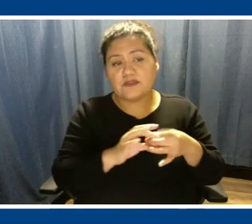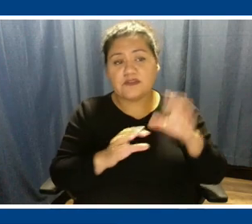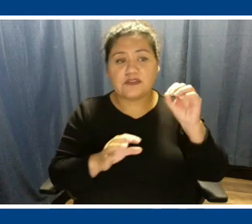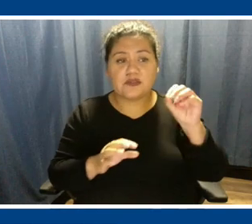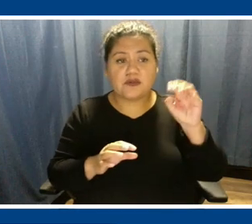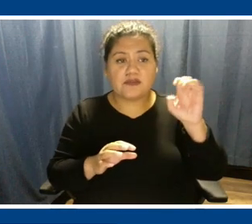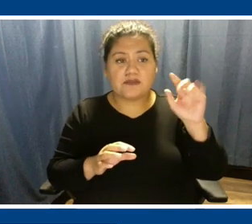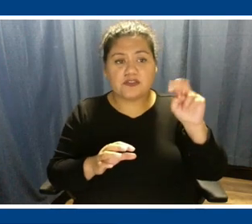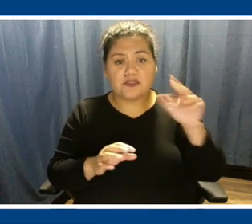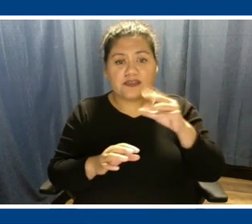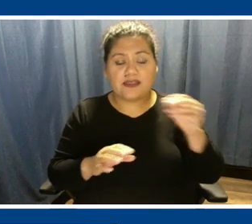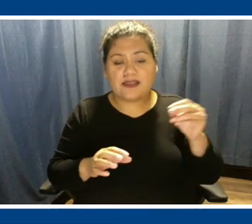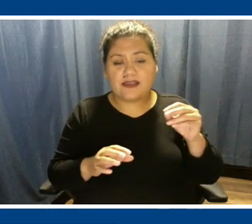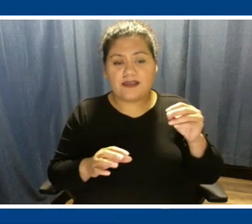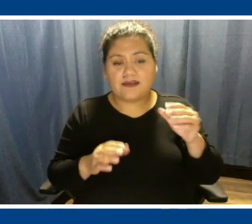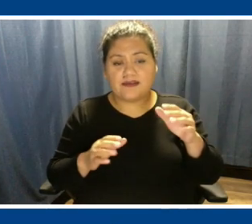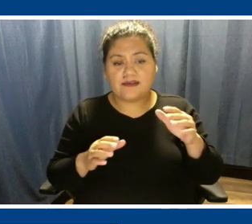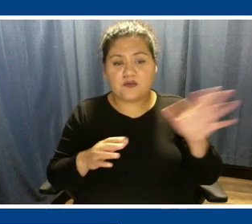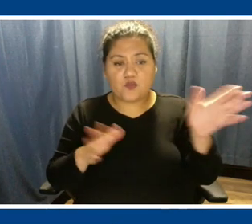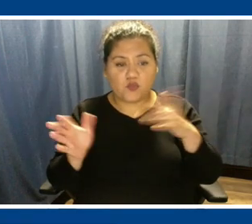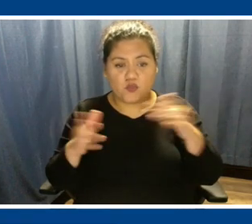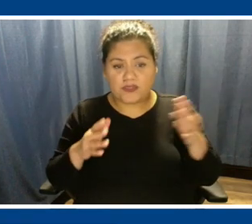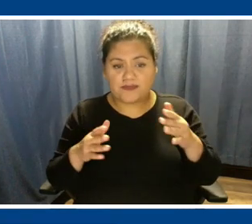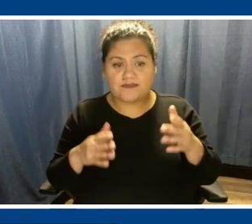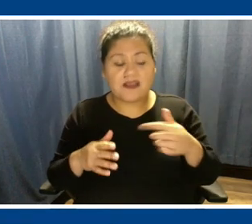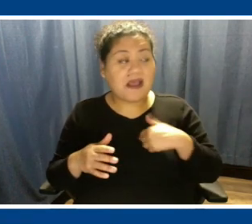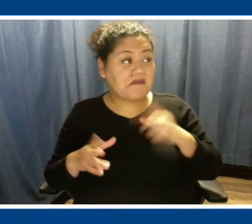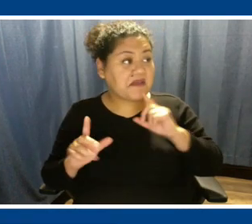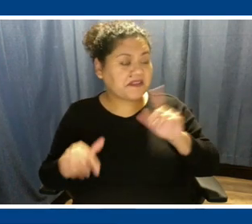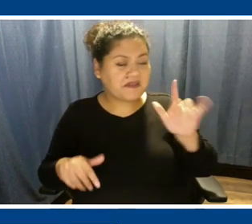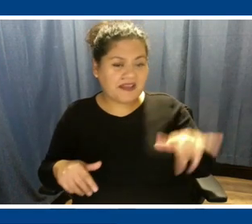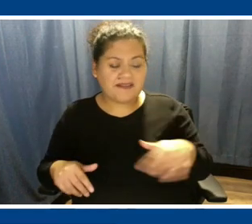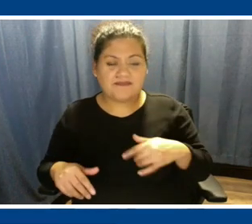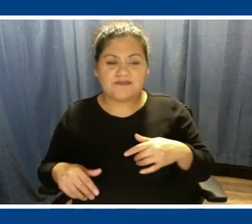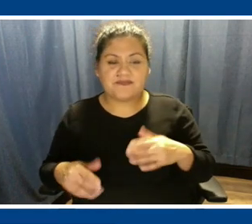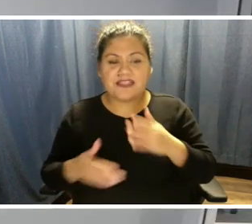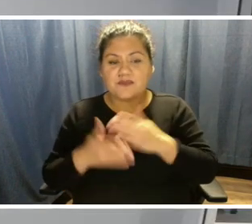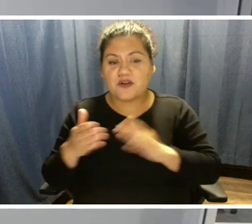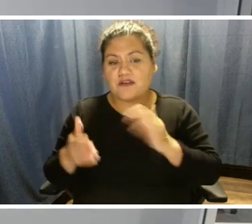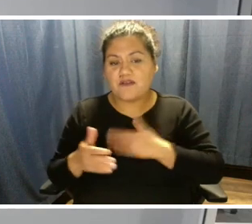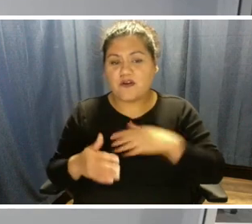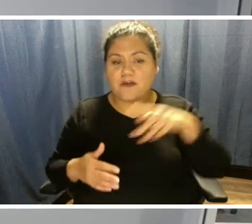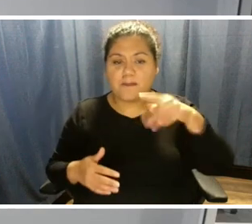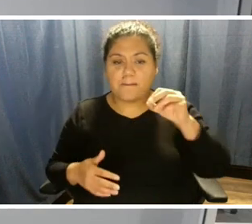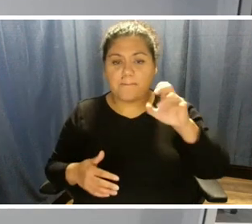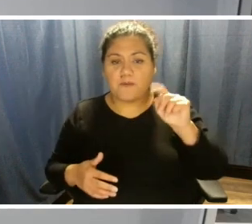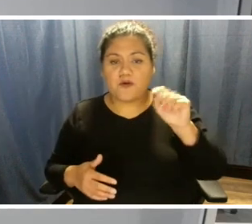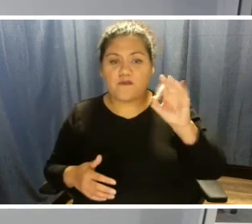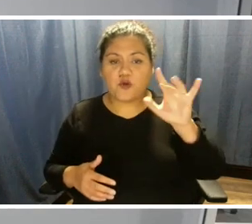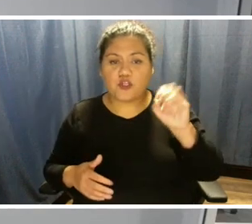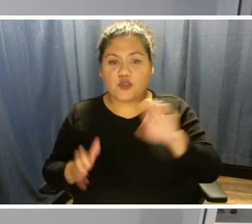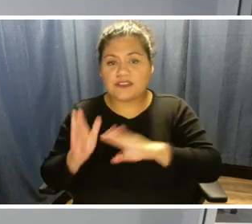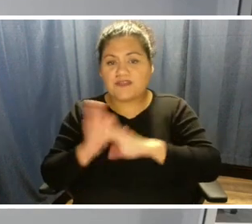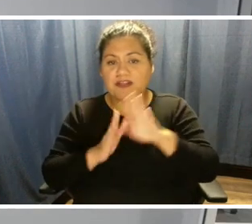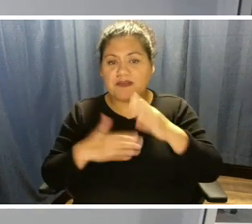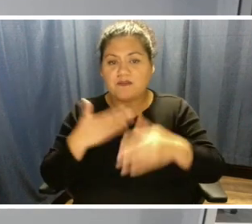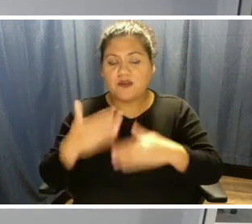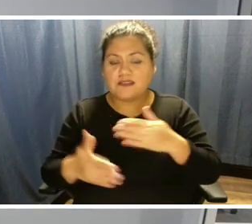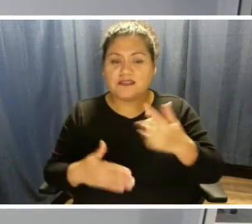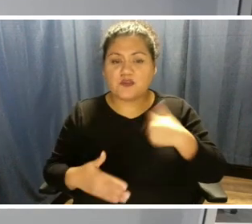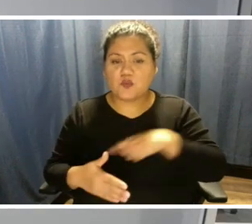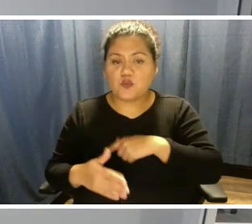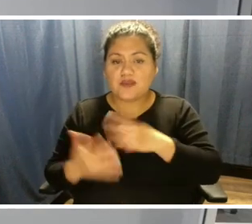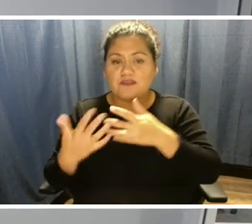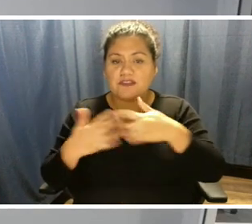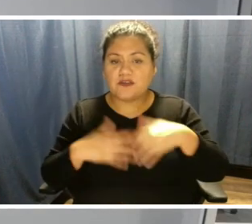Okay, I think I can take that. As part of our portfolio development process, we have integrated